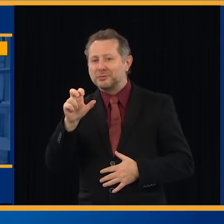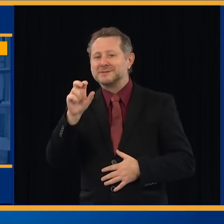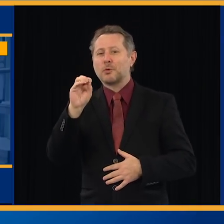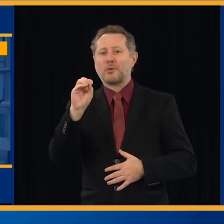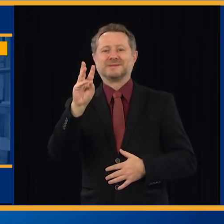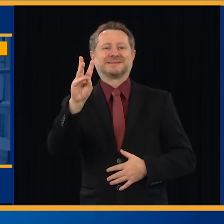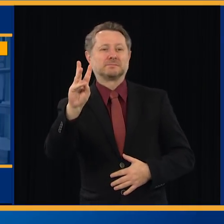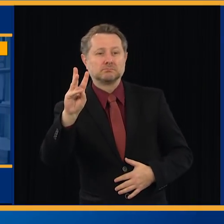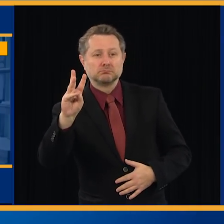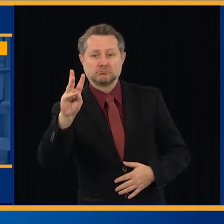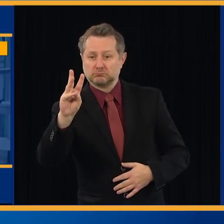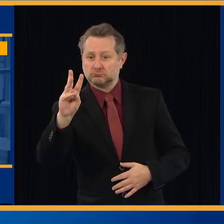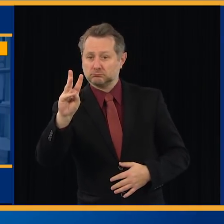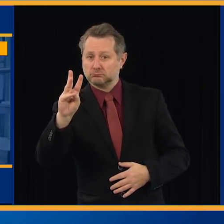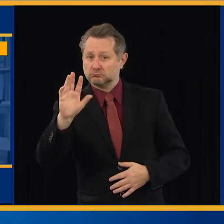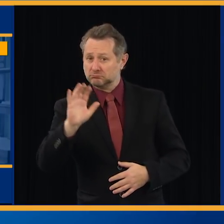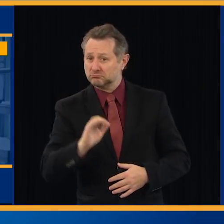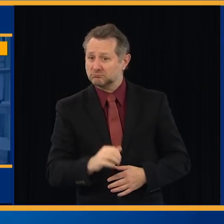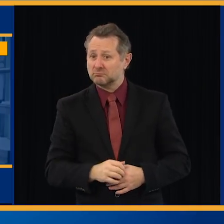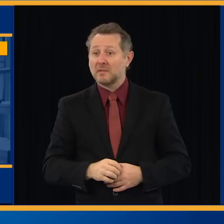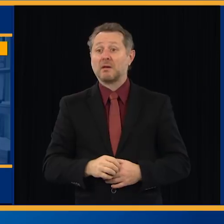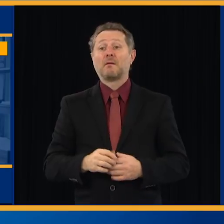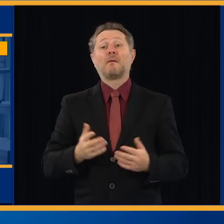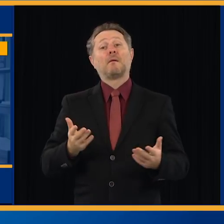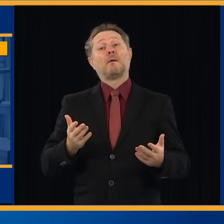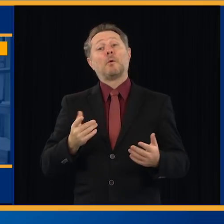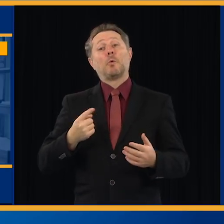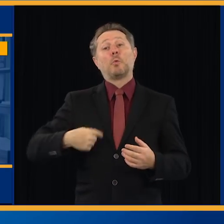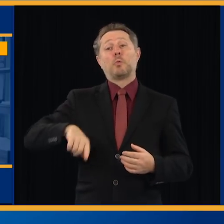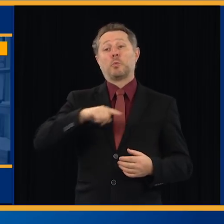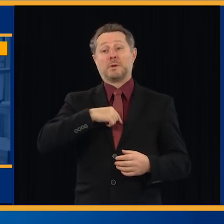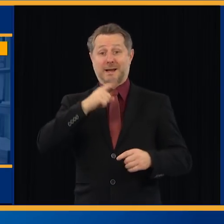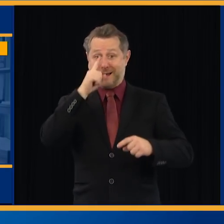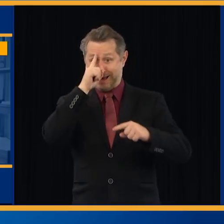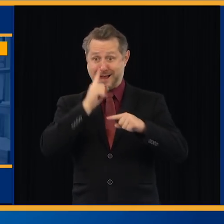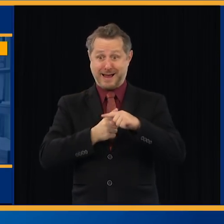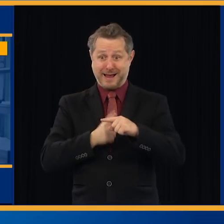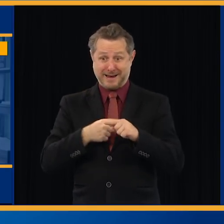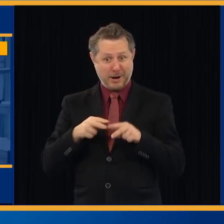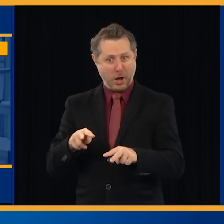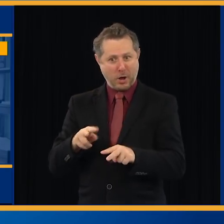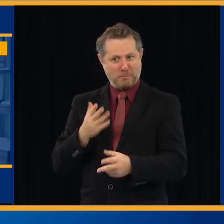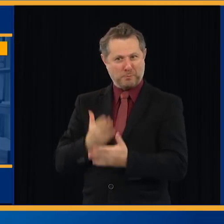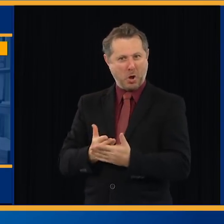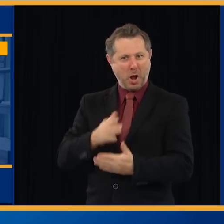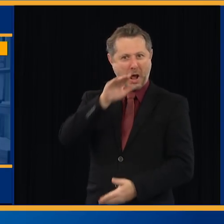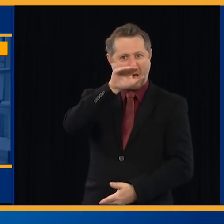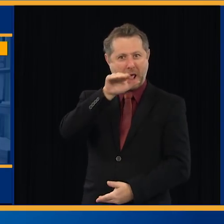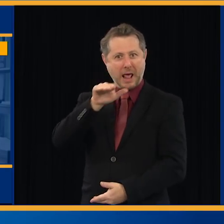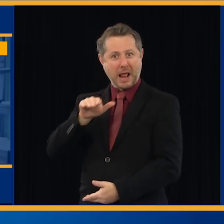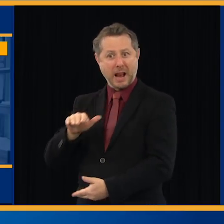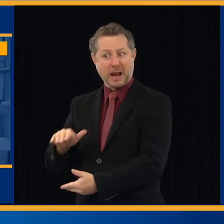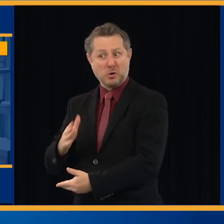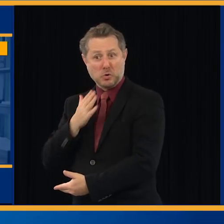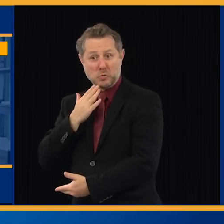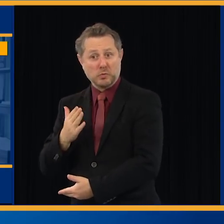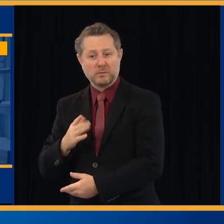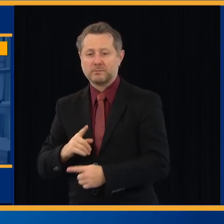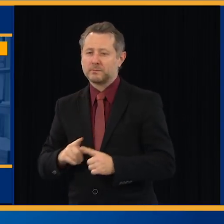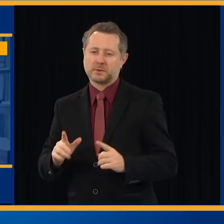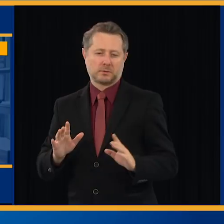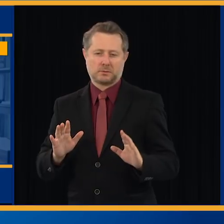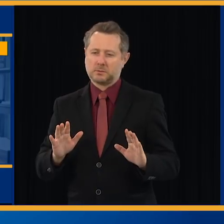Optimists would say the number is on the decline. Realists would say that's a tremendous amount of pain